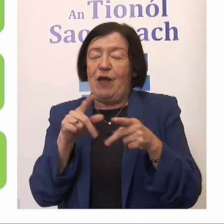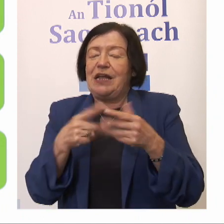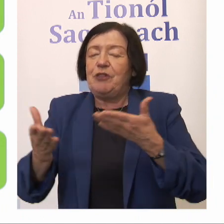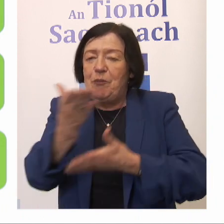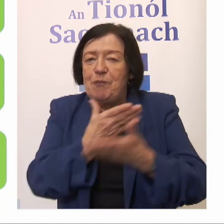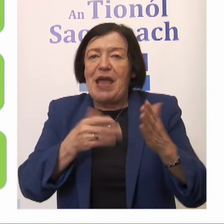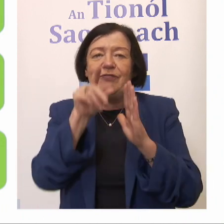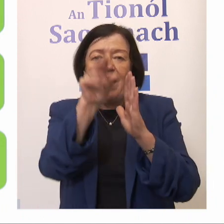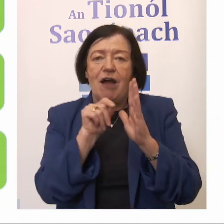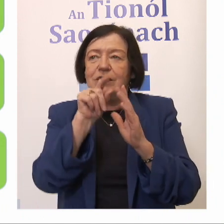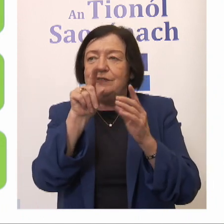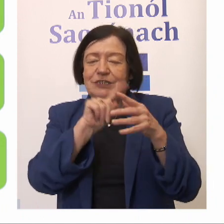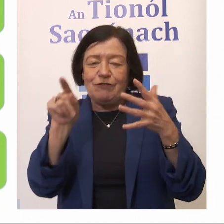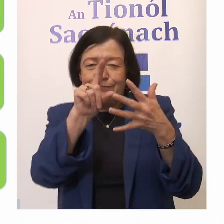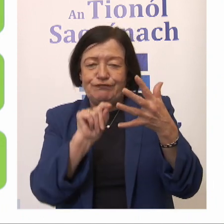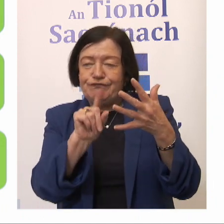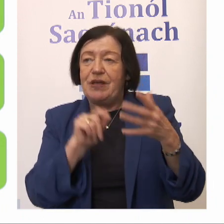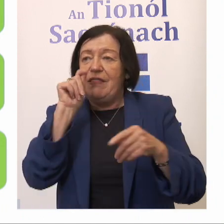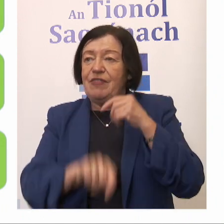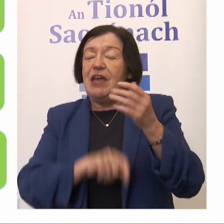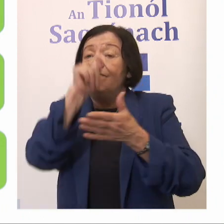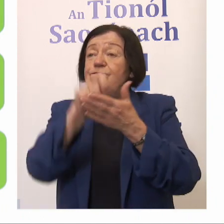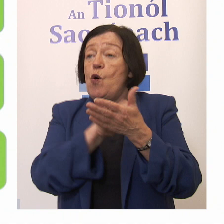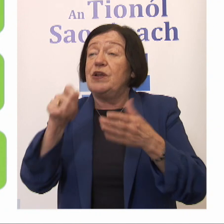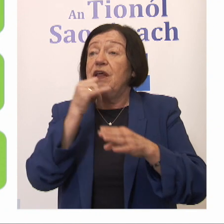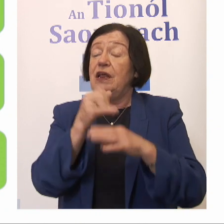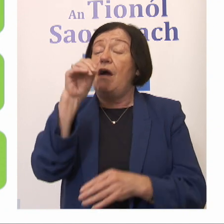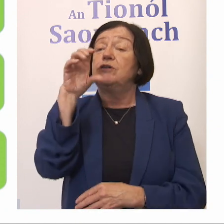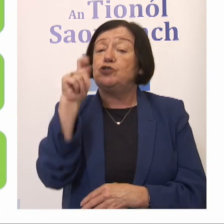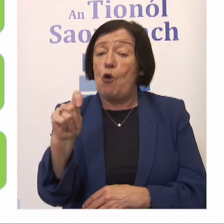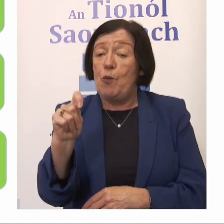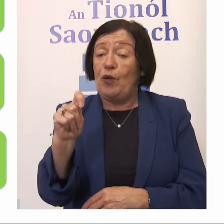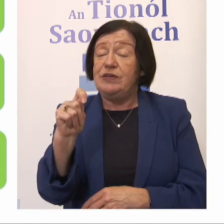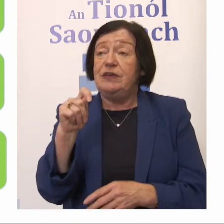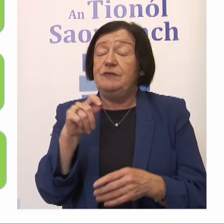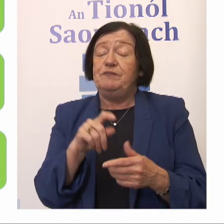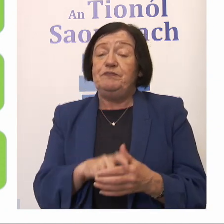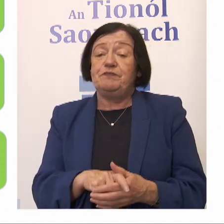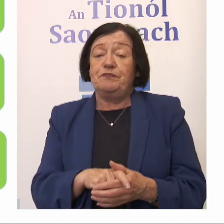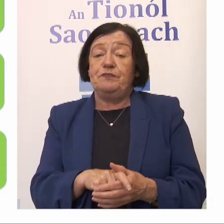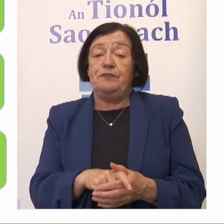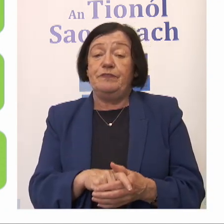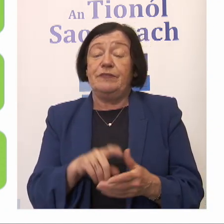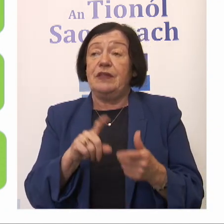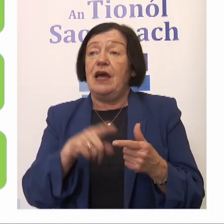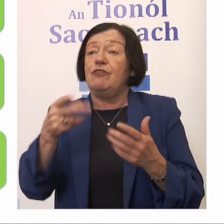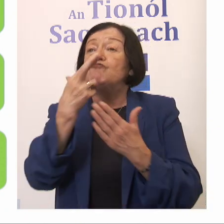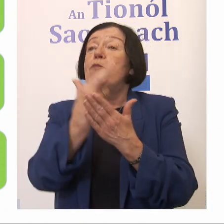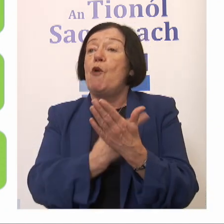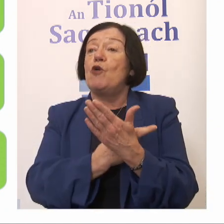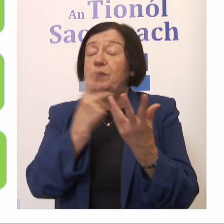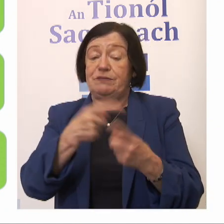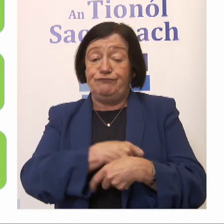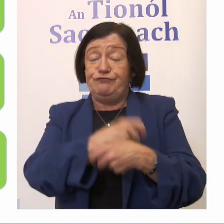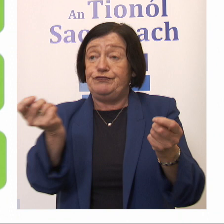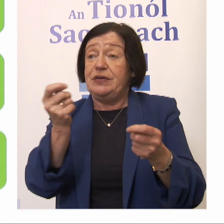options. We then will go into voting in October with the report being issued